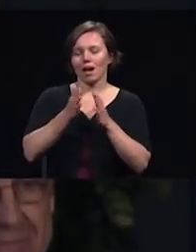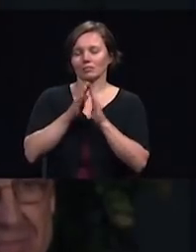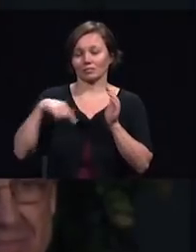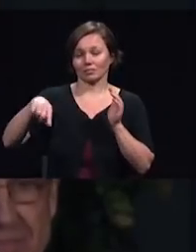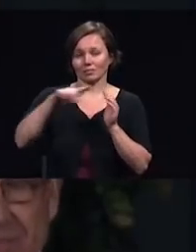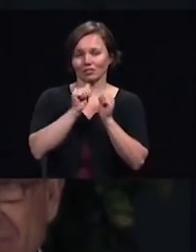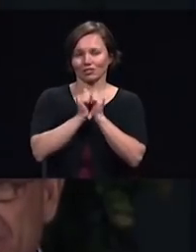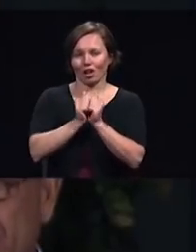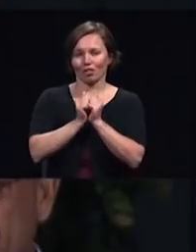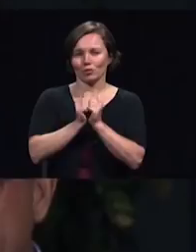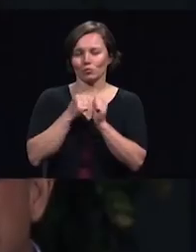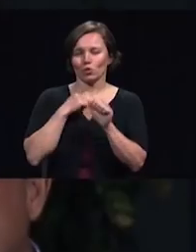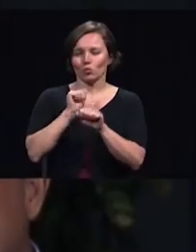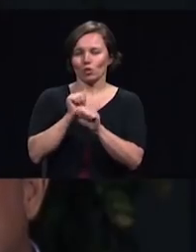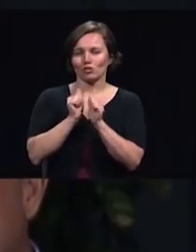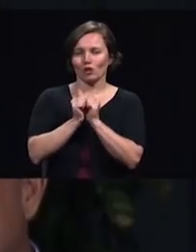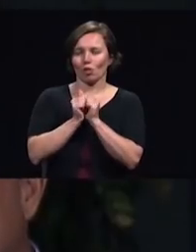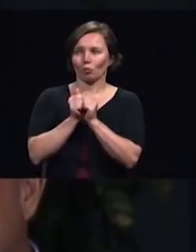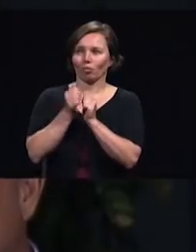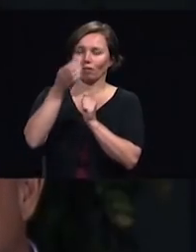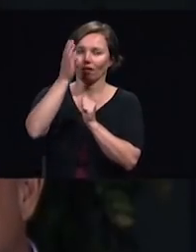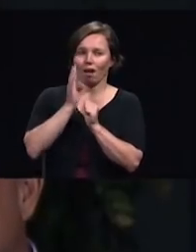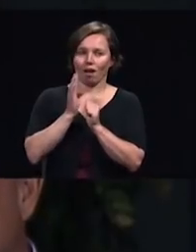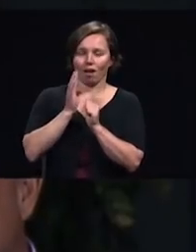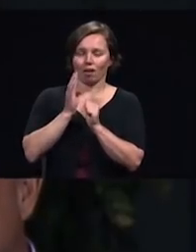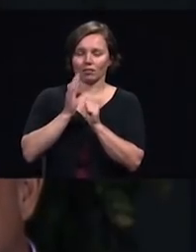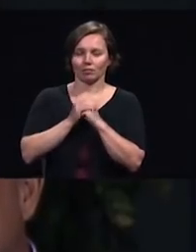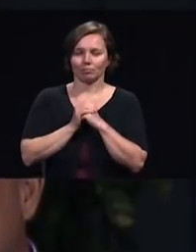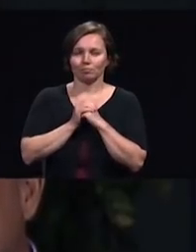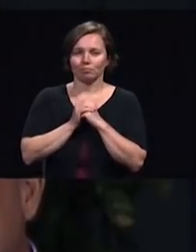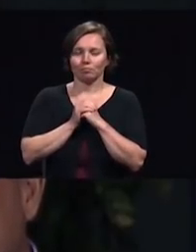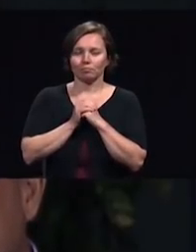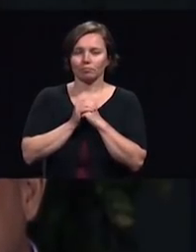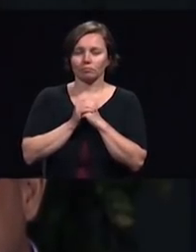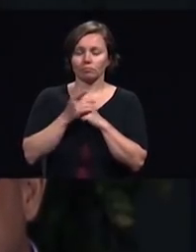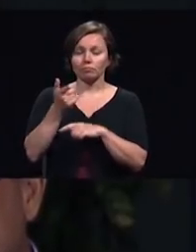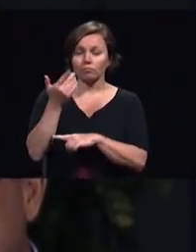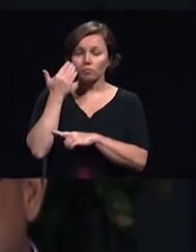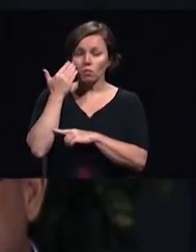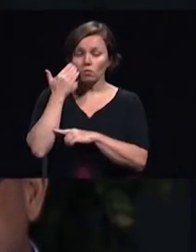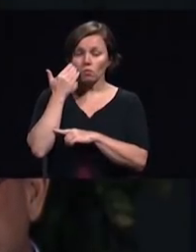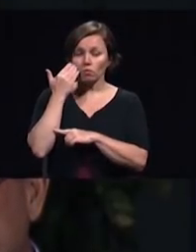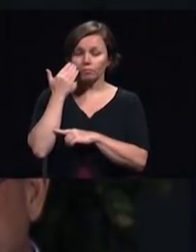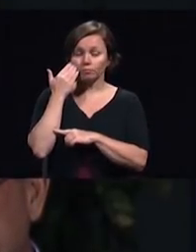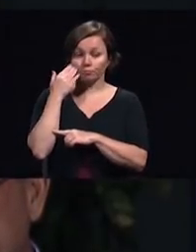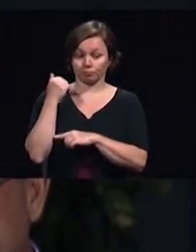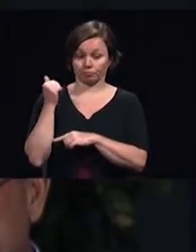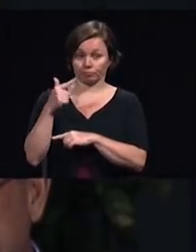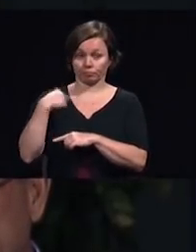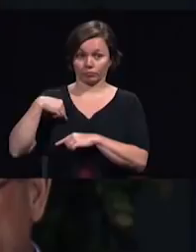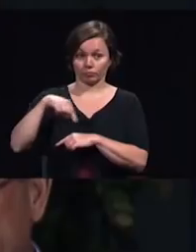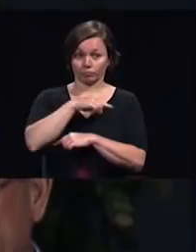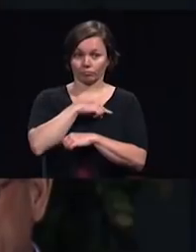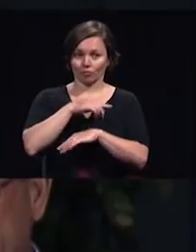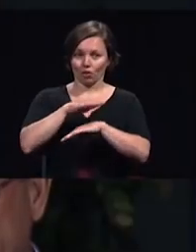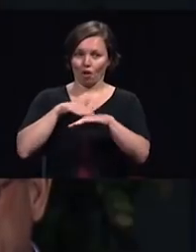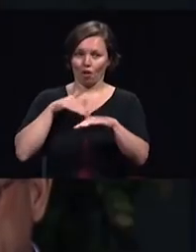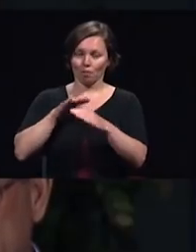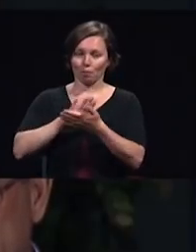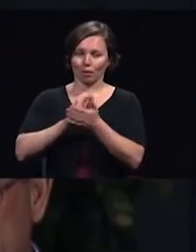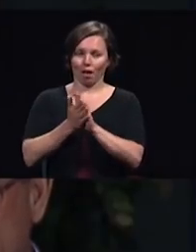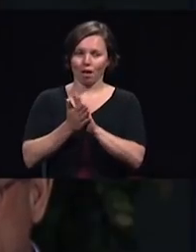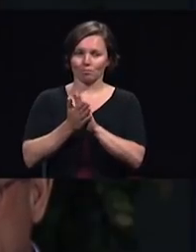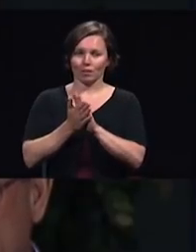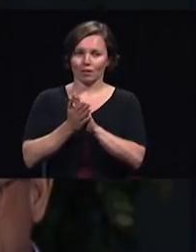under God's guidance. You know, all of us have been called to be ambassadors for